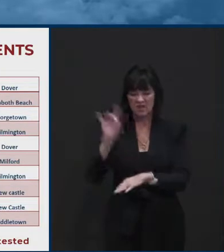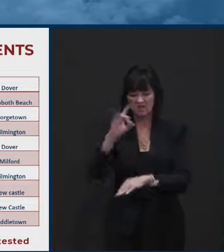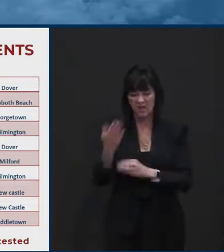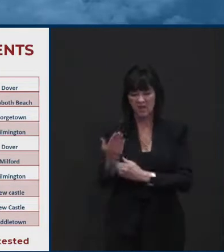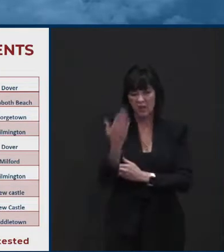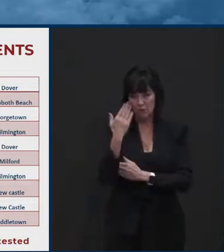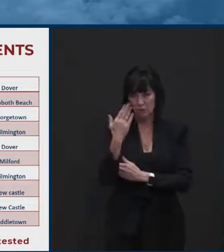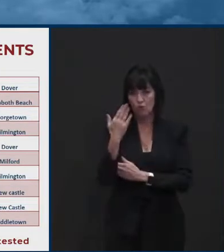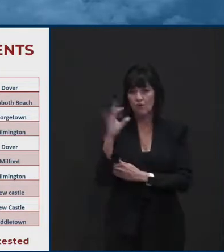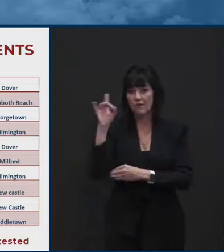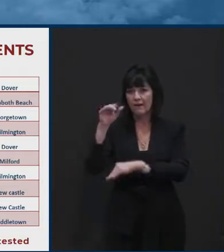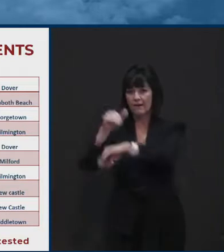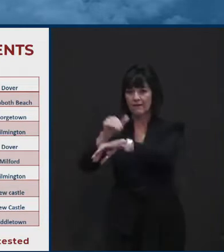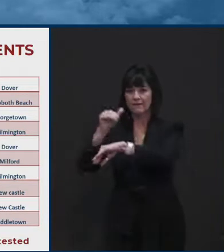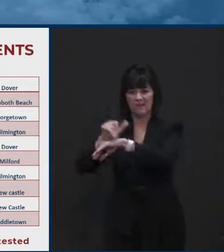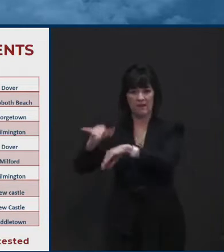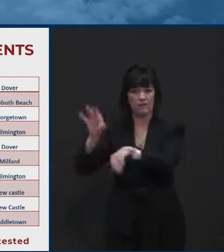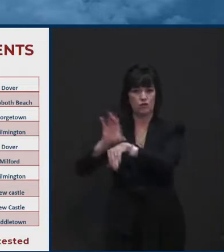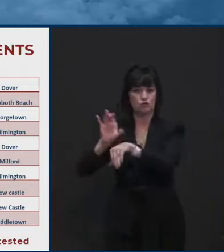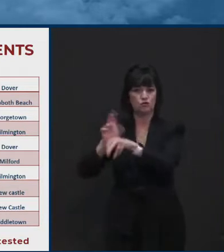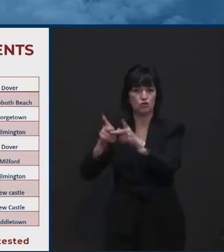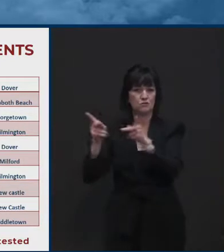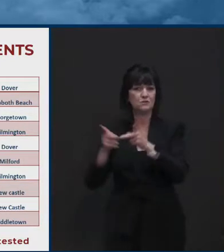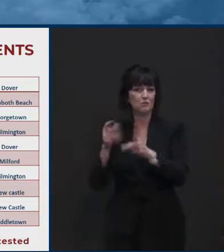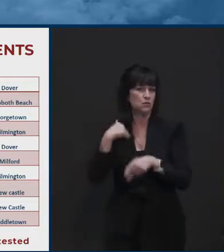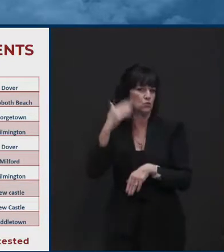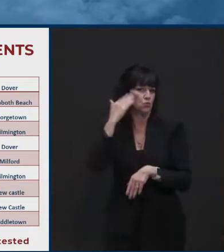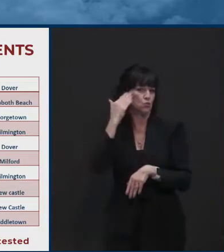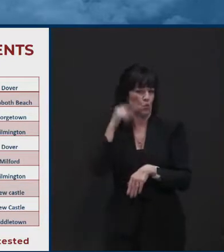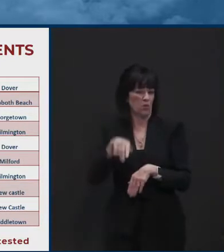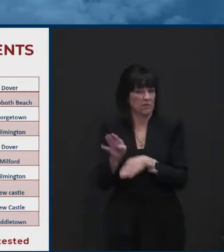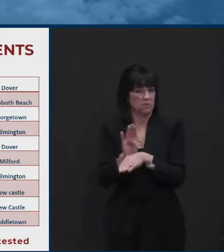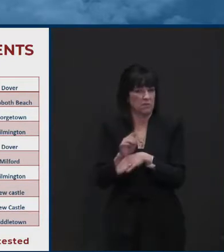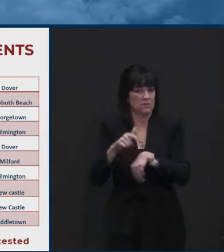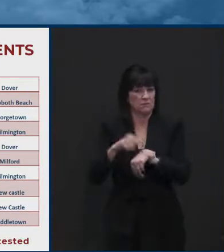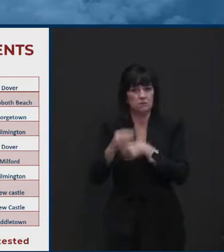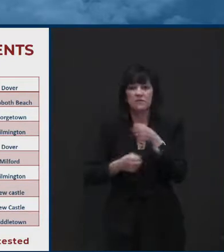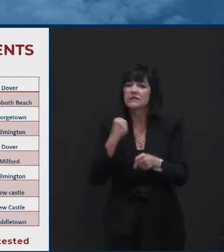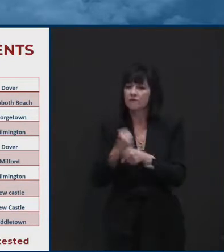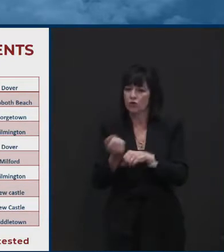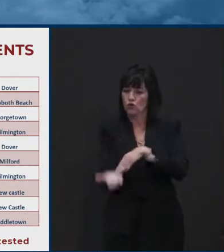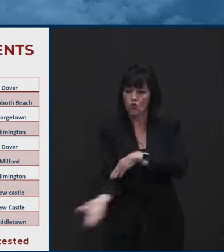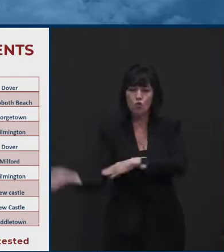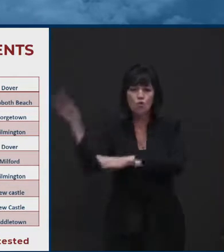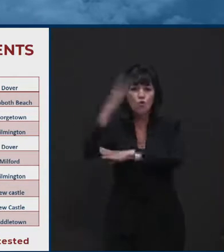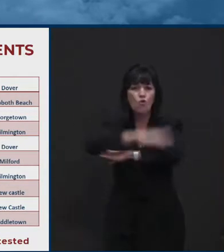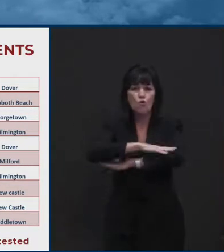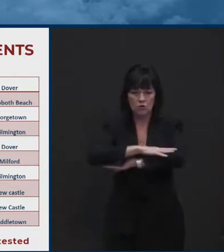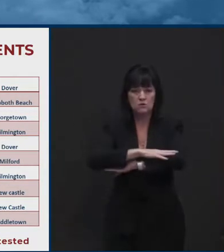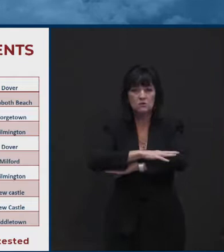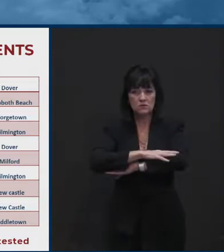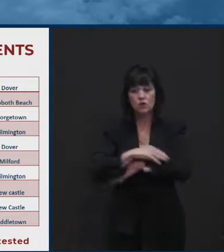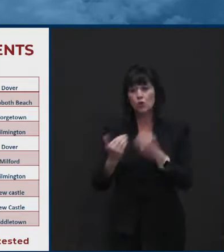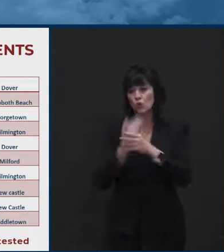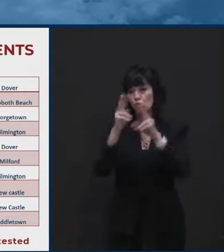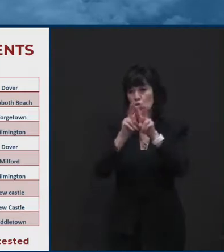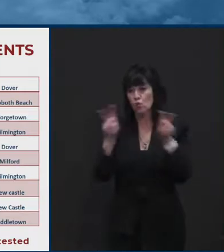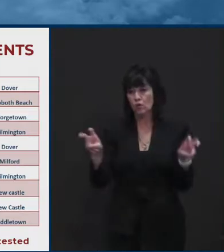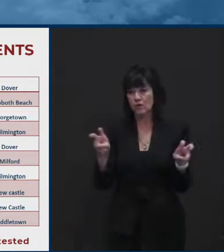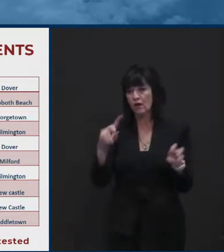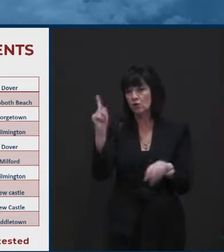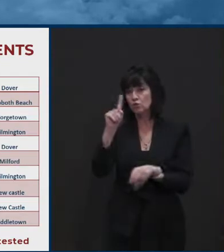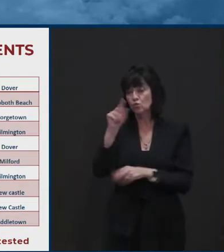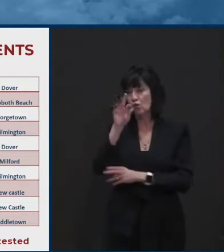well. So a little longer day because we know it's a busy time of the year and we'll make sure you get as many people, um, fit in. Newcastle County is going be at